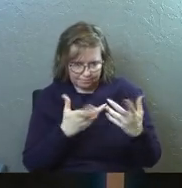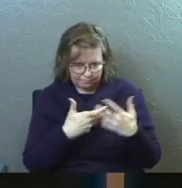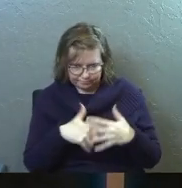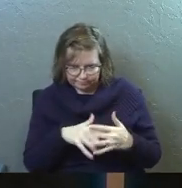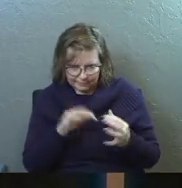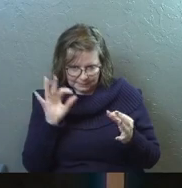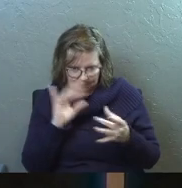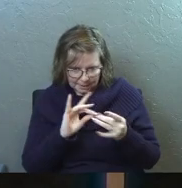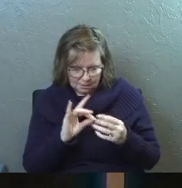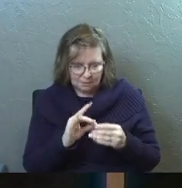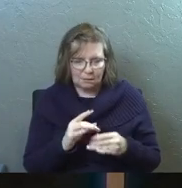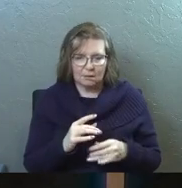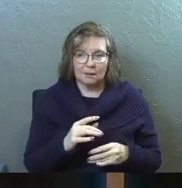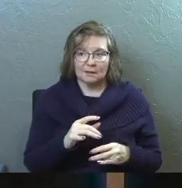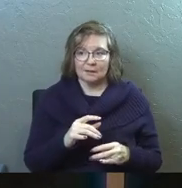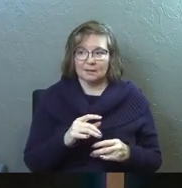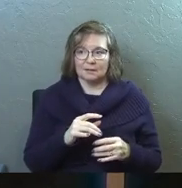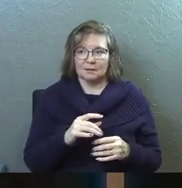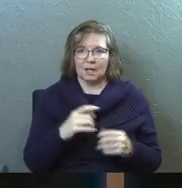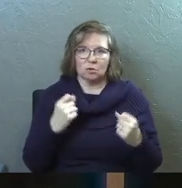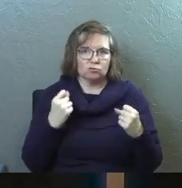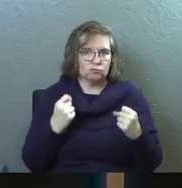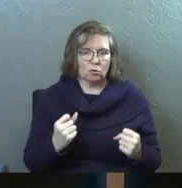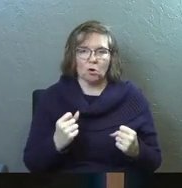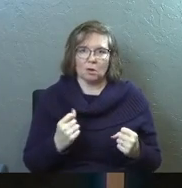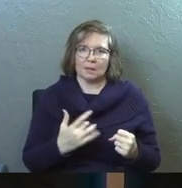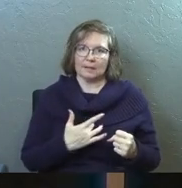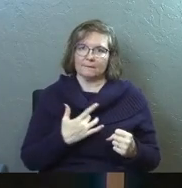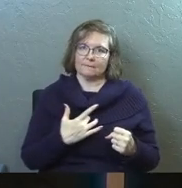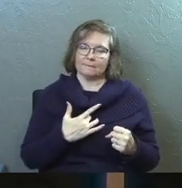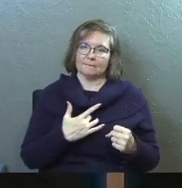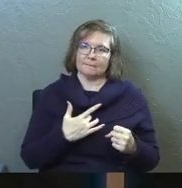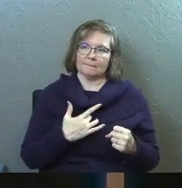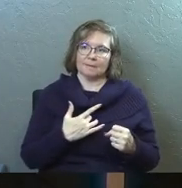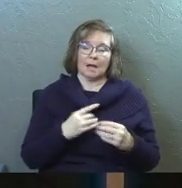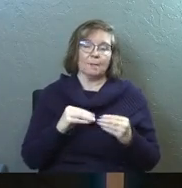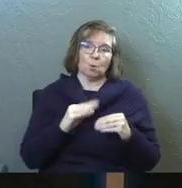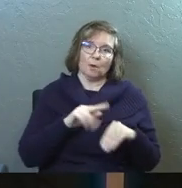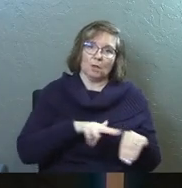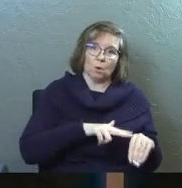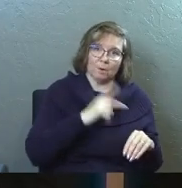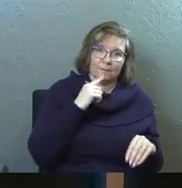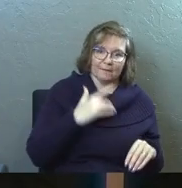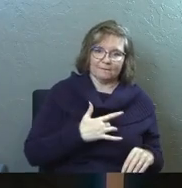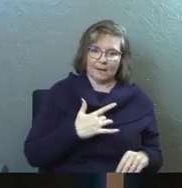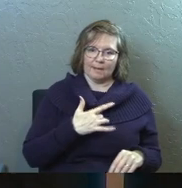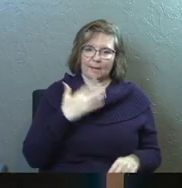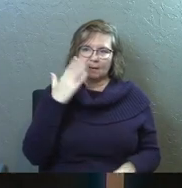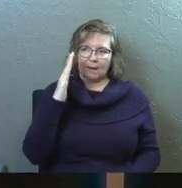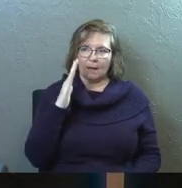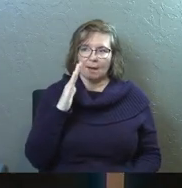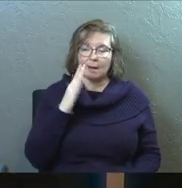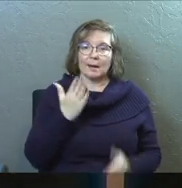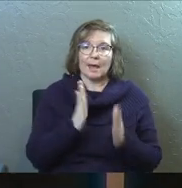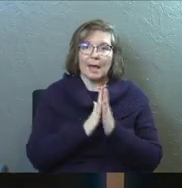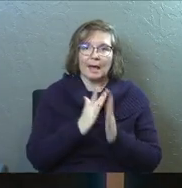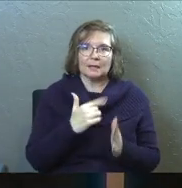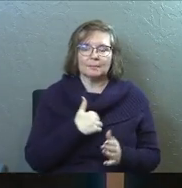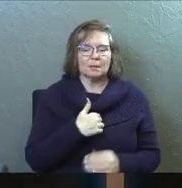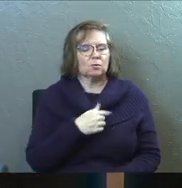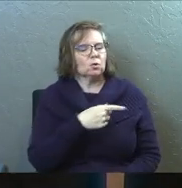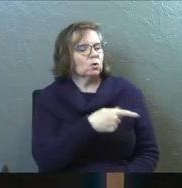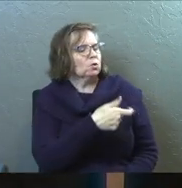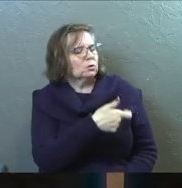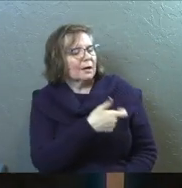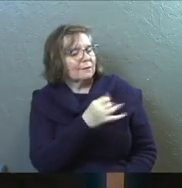together, like very strongly, like more than normal for me, felt like God asked me, like, what